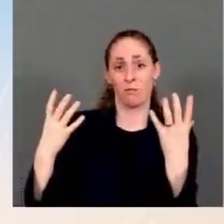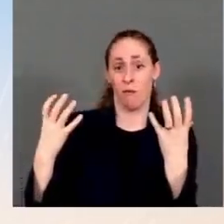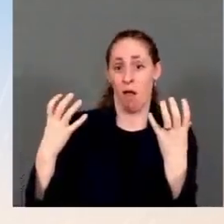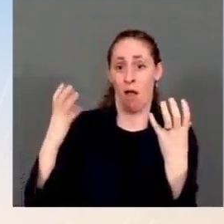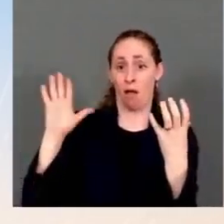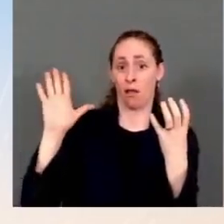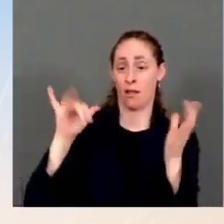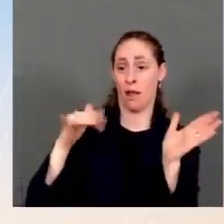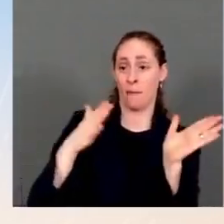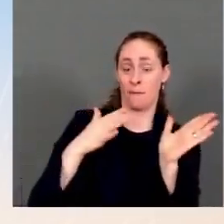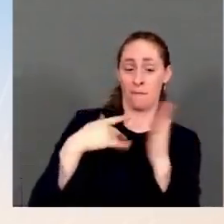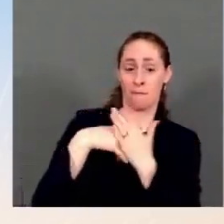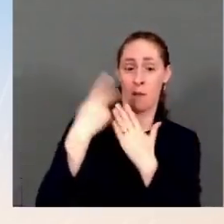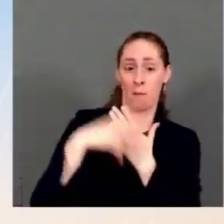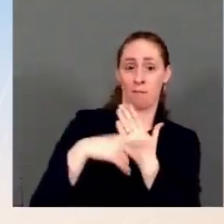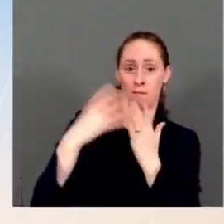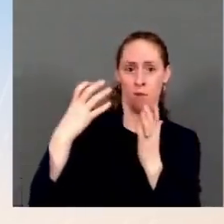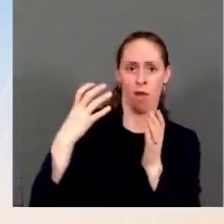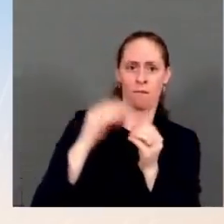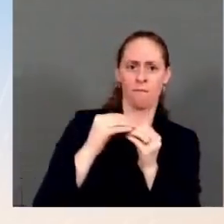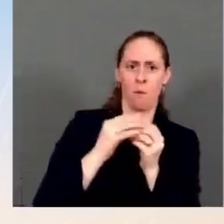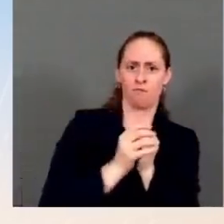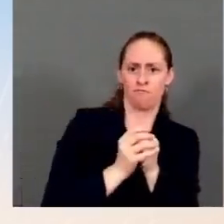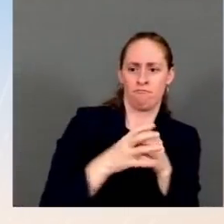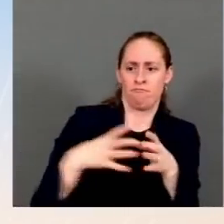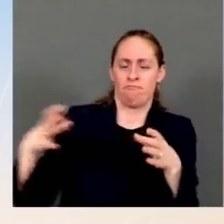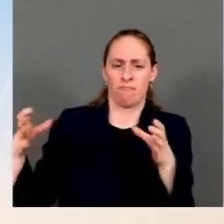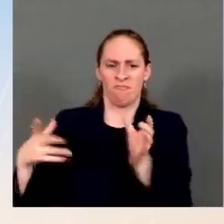local leaders do indeed step up and make sure that they're protecting their community. And then...